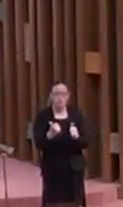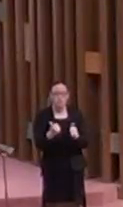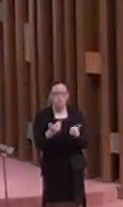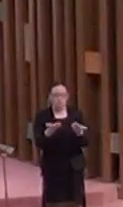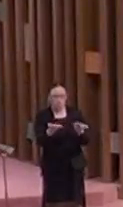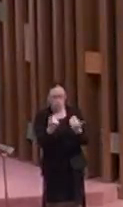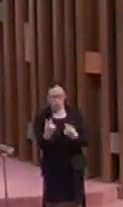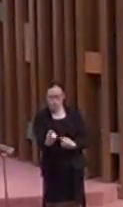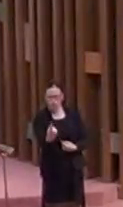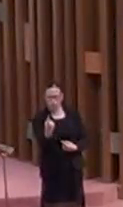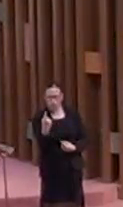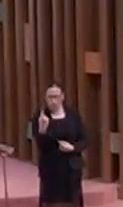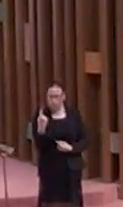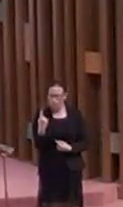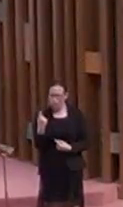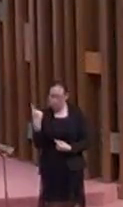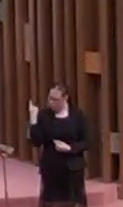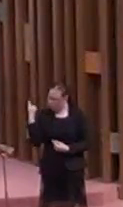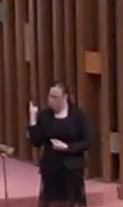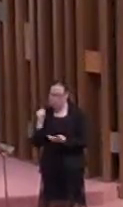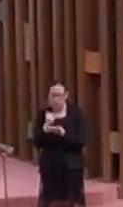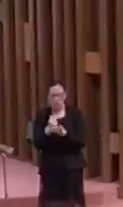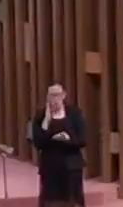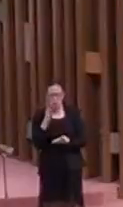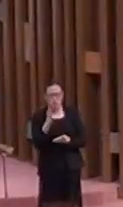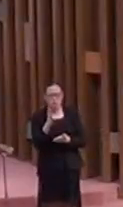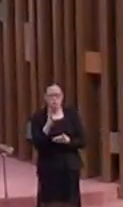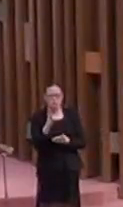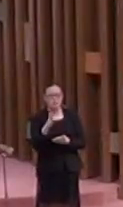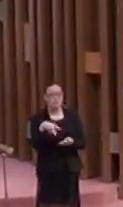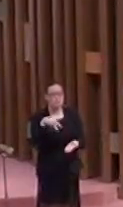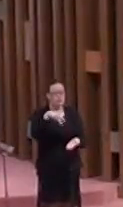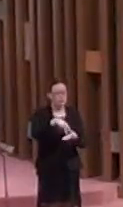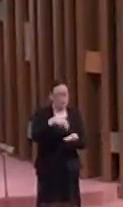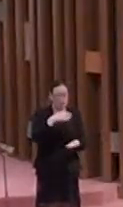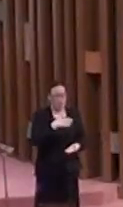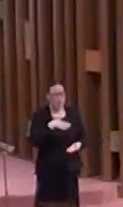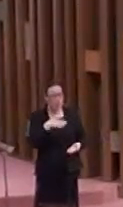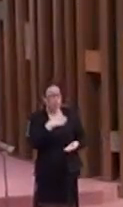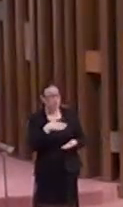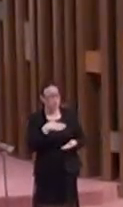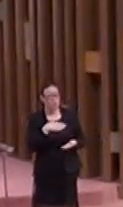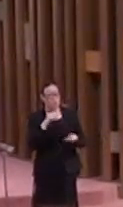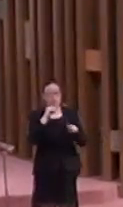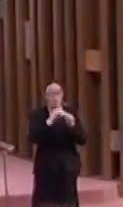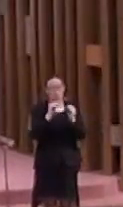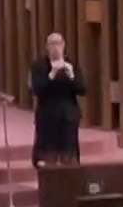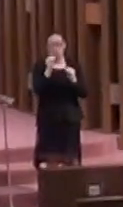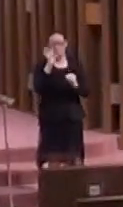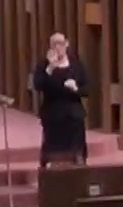come forward with us with sin. Let us go. Please stand. Number 502. Number 502.